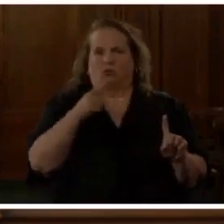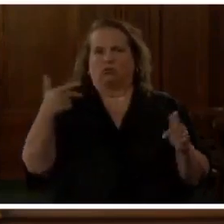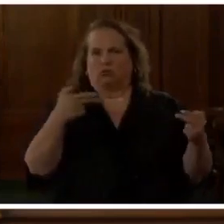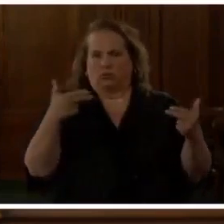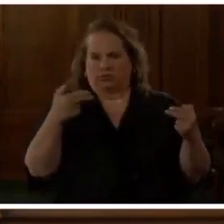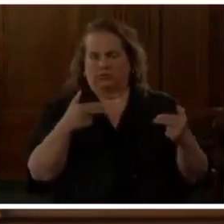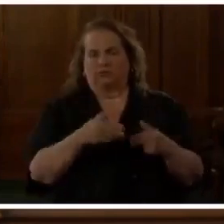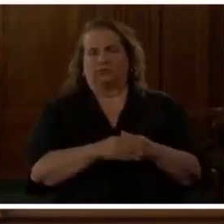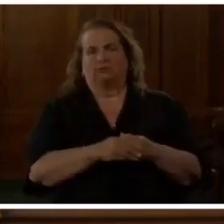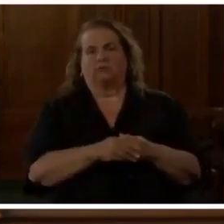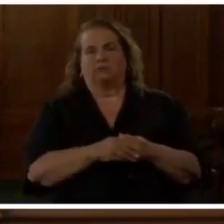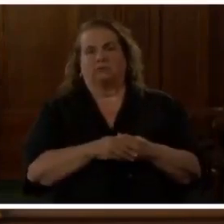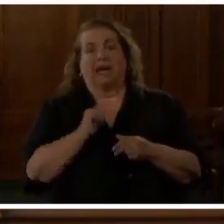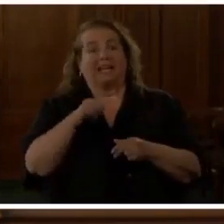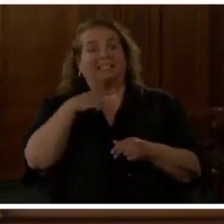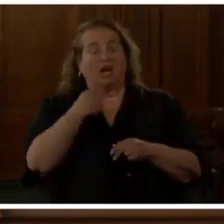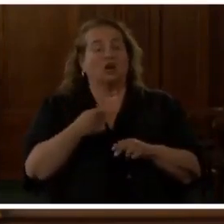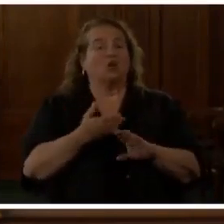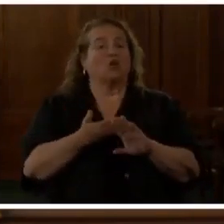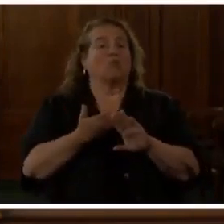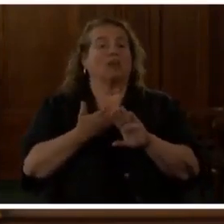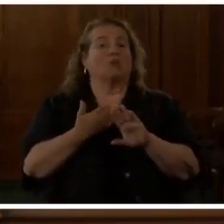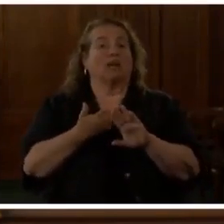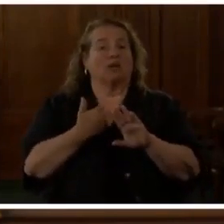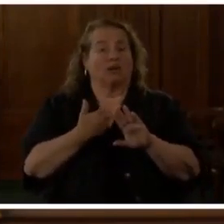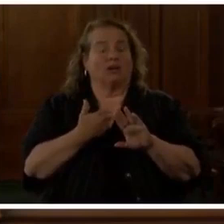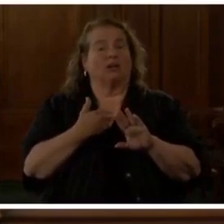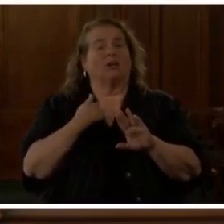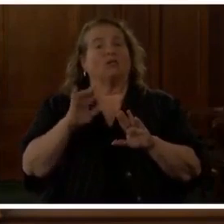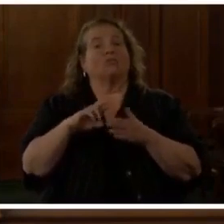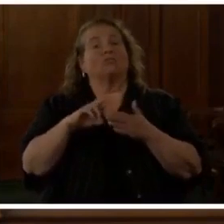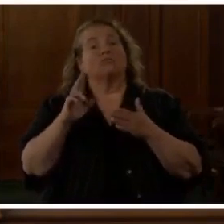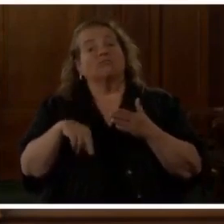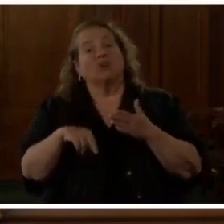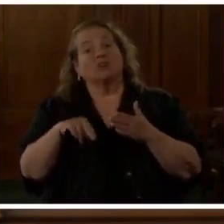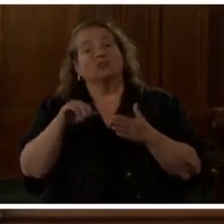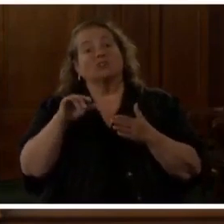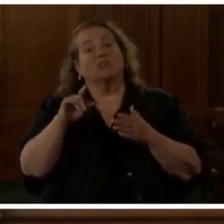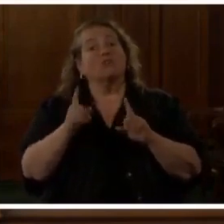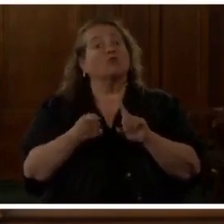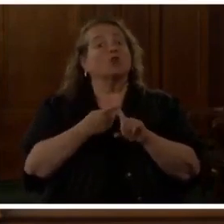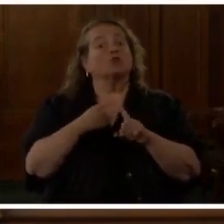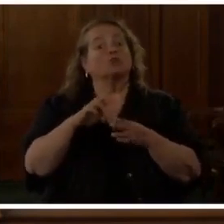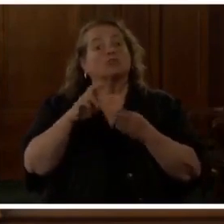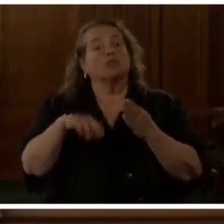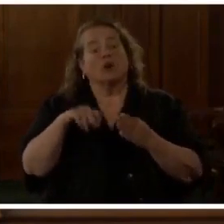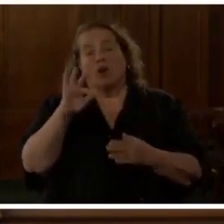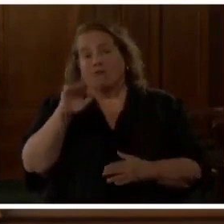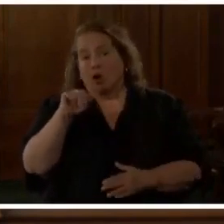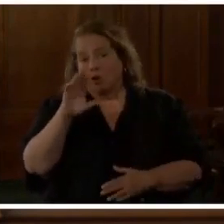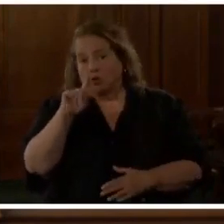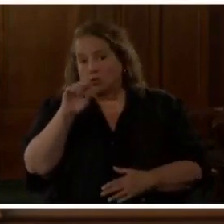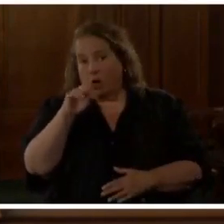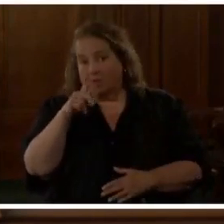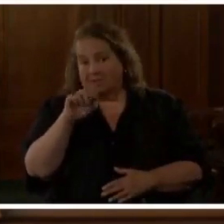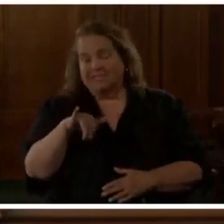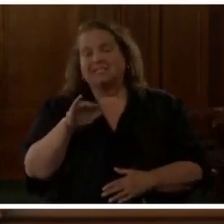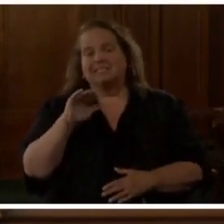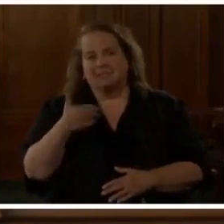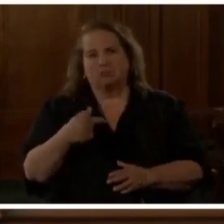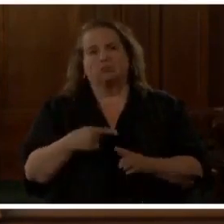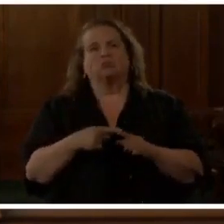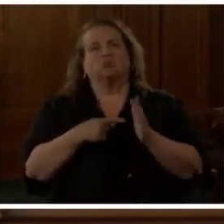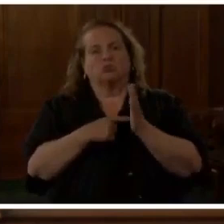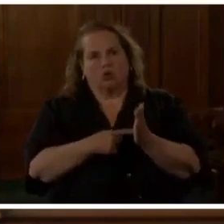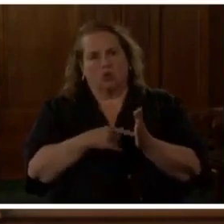I can tell you very preliminarily, the first results of an autopsy seem to indicate that